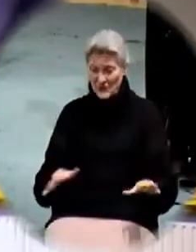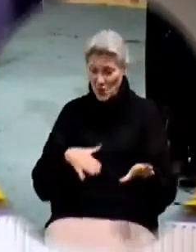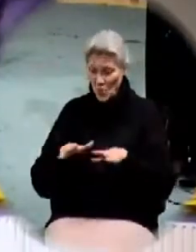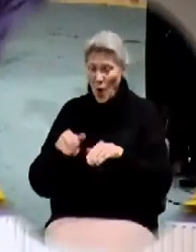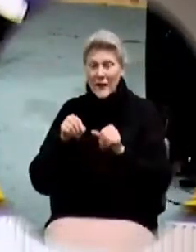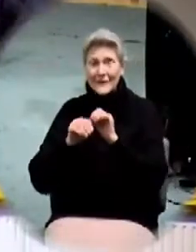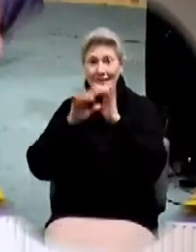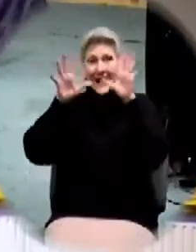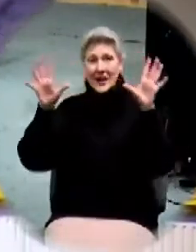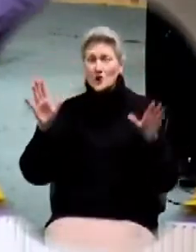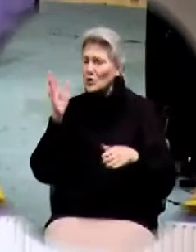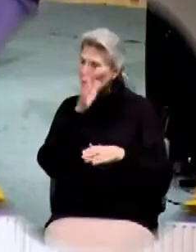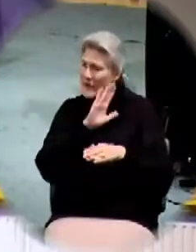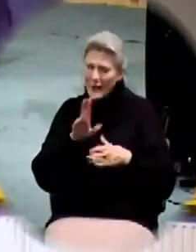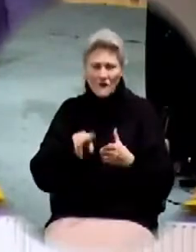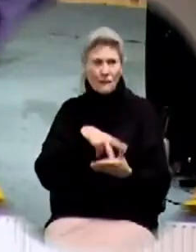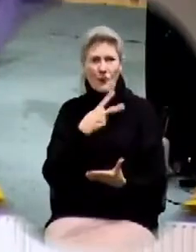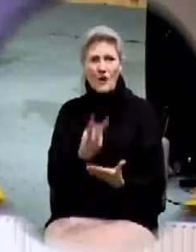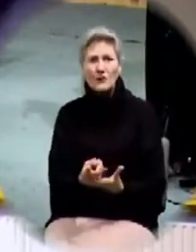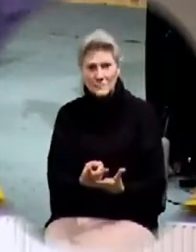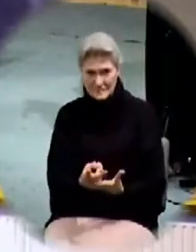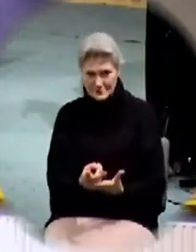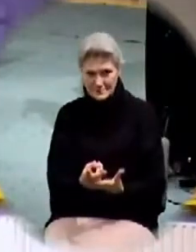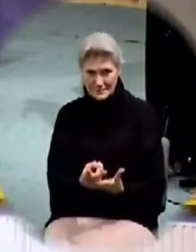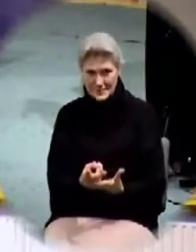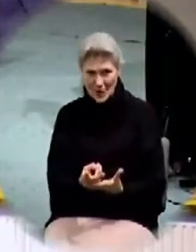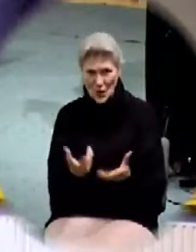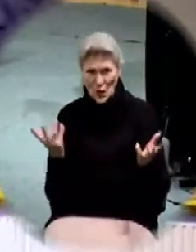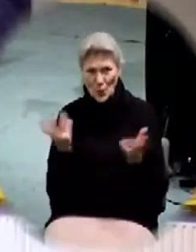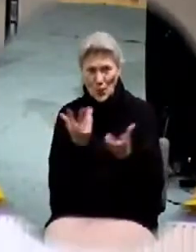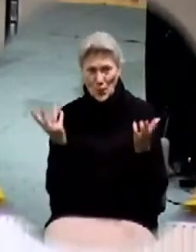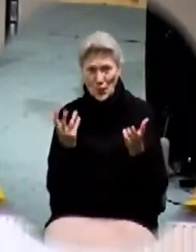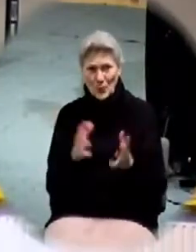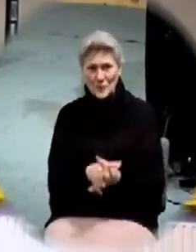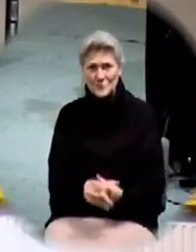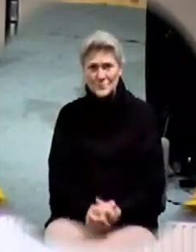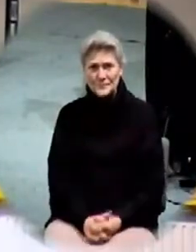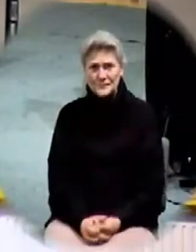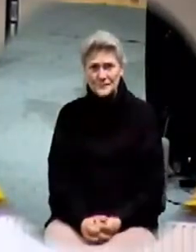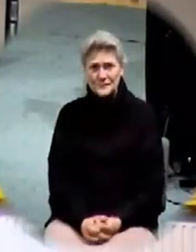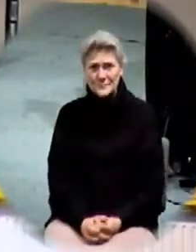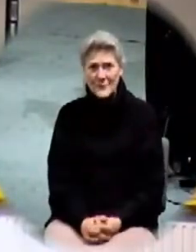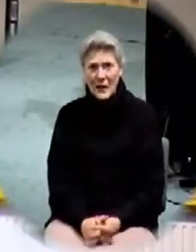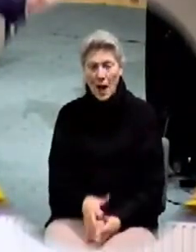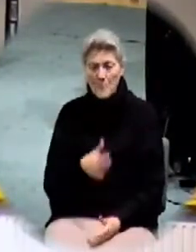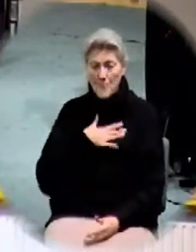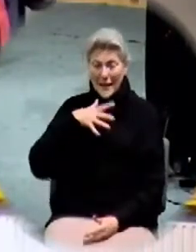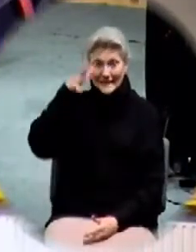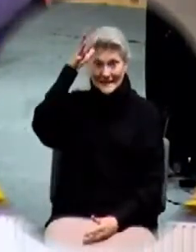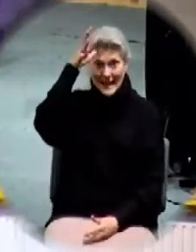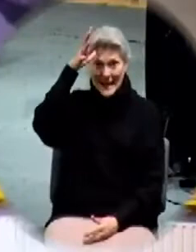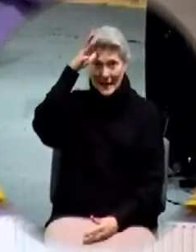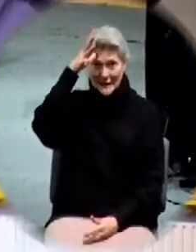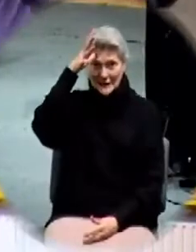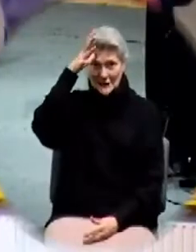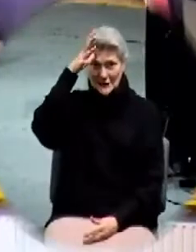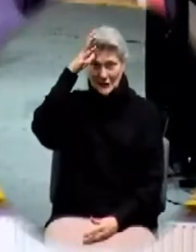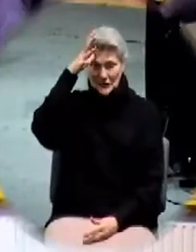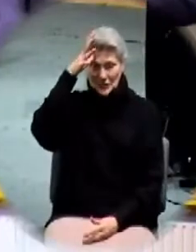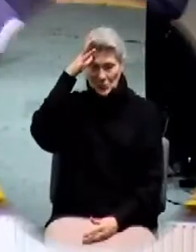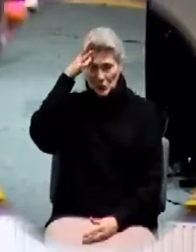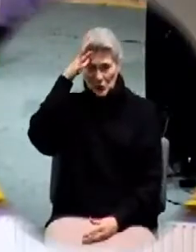light you will never stumble who my father who was served in the military